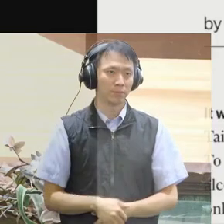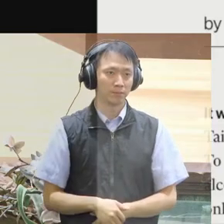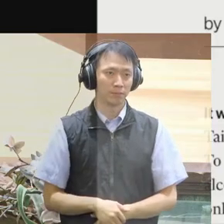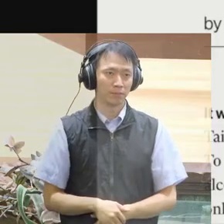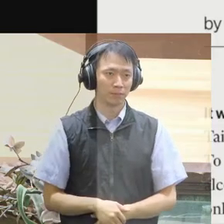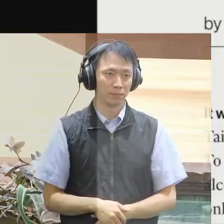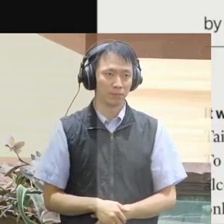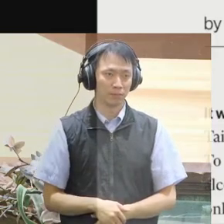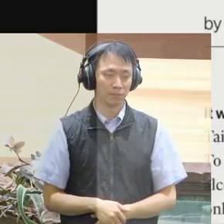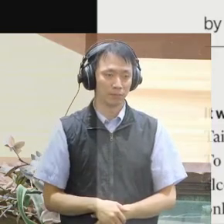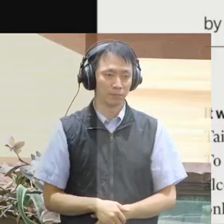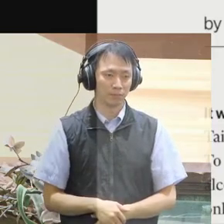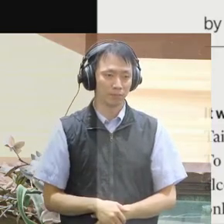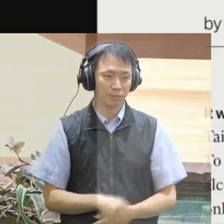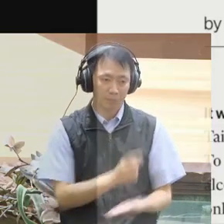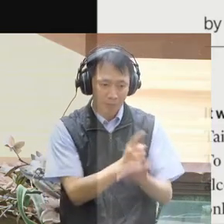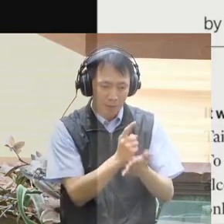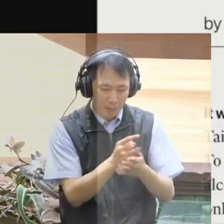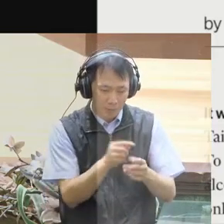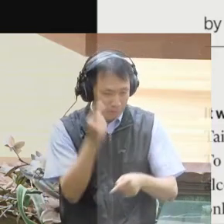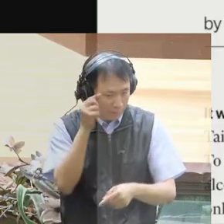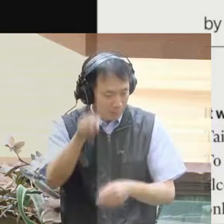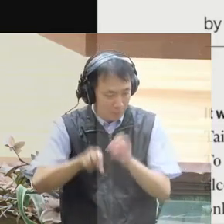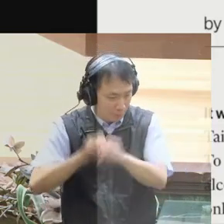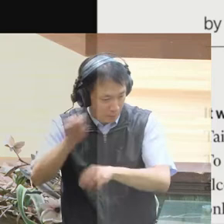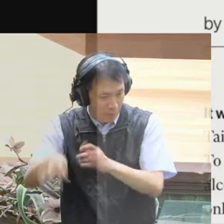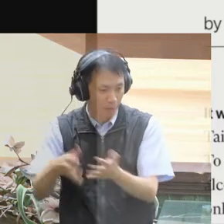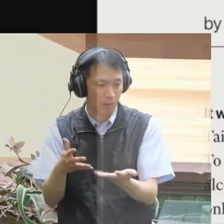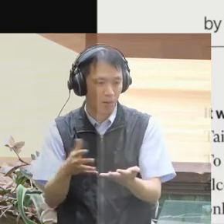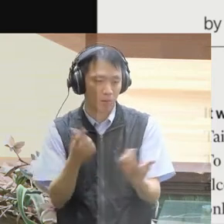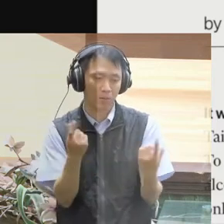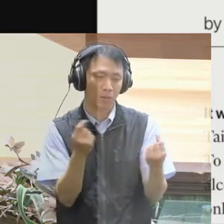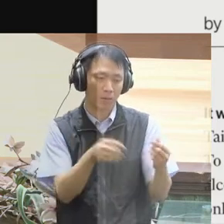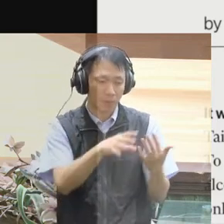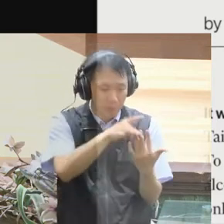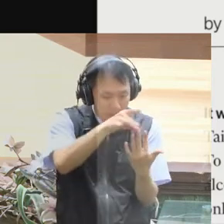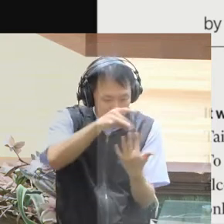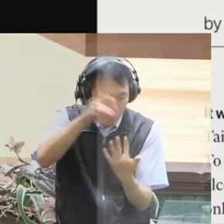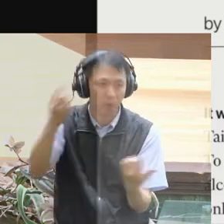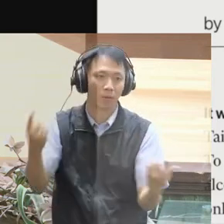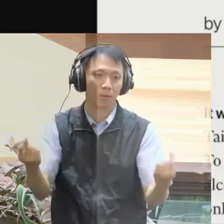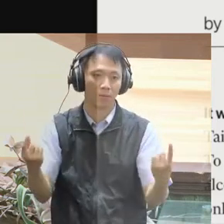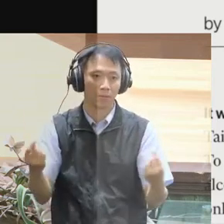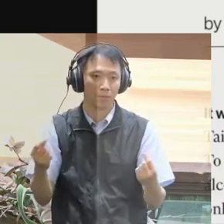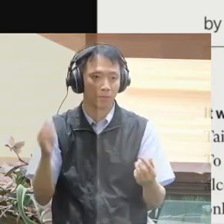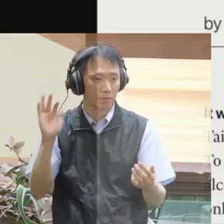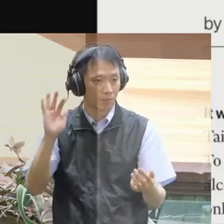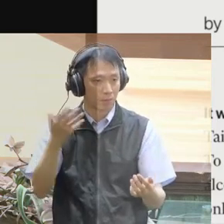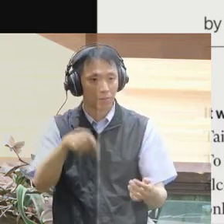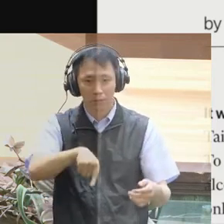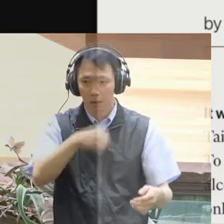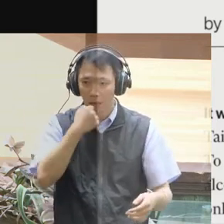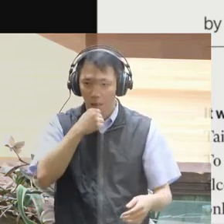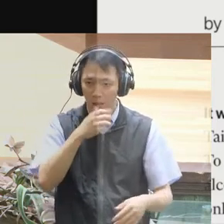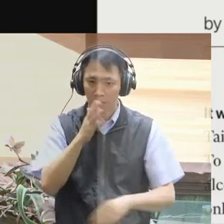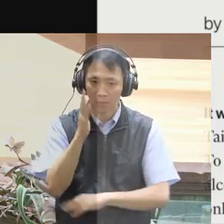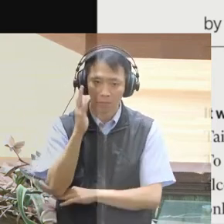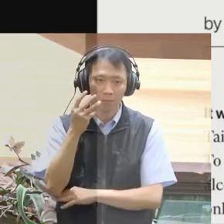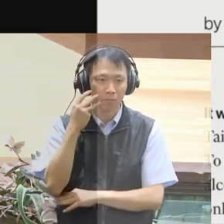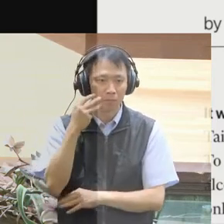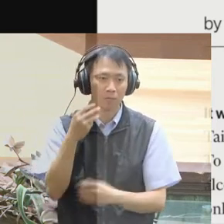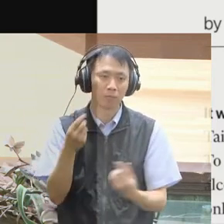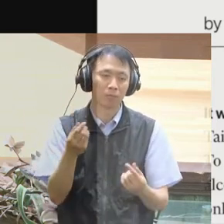In contrast, part of what made V-Taiwan so inspiring to so many people around the world was that it demonstrated a scalable, repeatable,